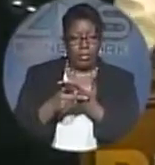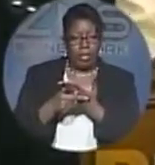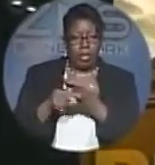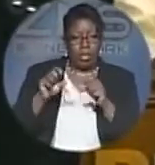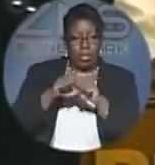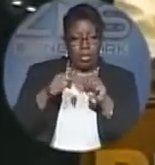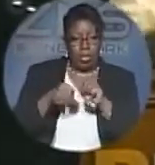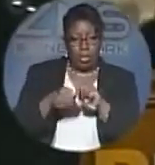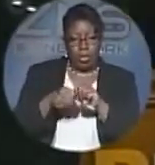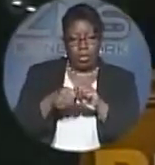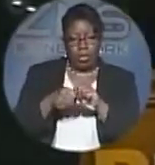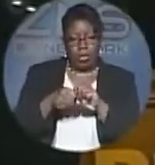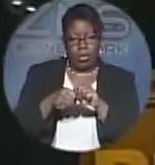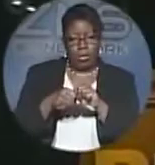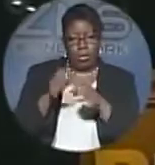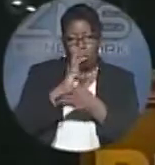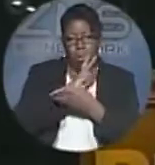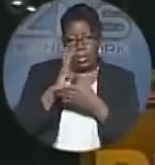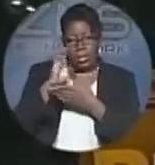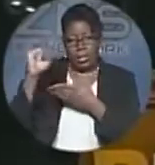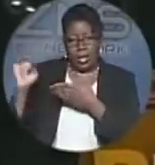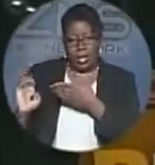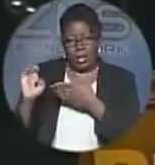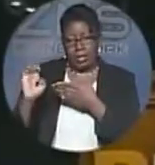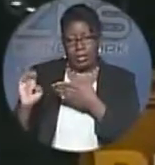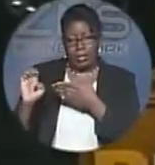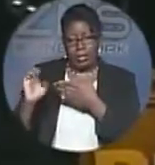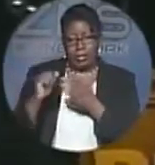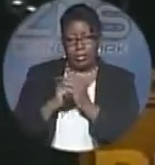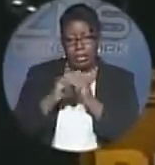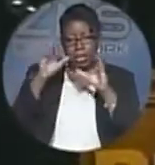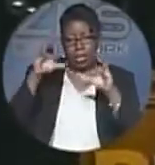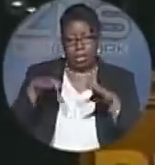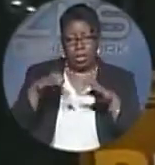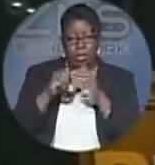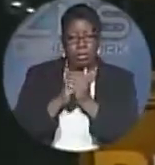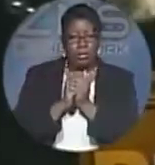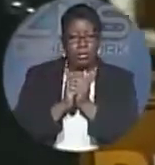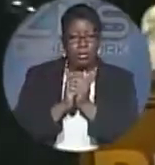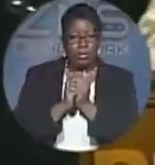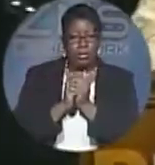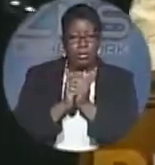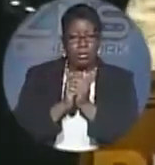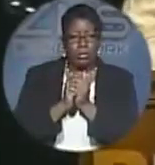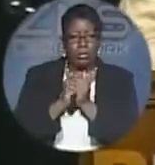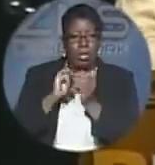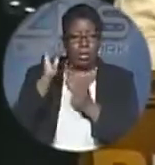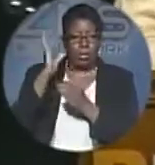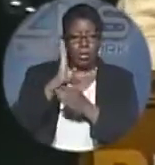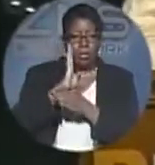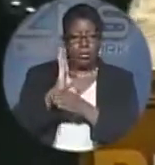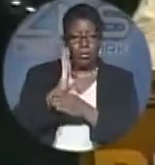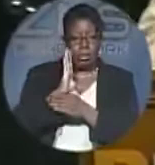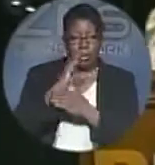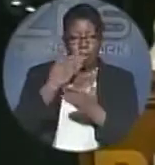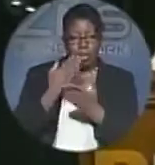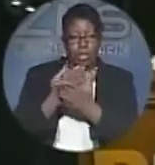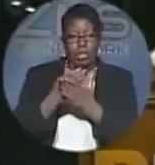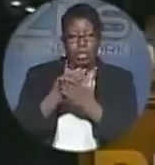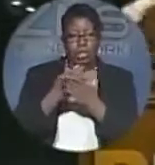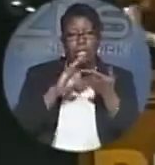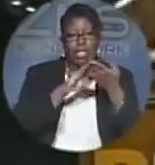West Grand Bahama, from Bartlett Road to West End, could and would become a modern city community.